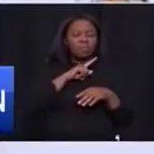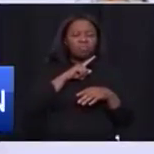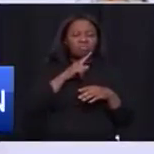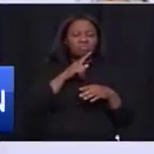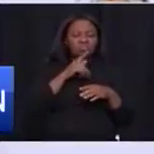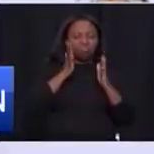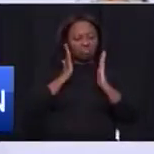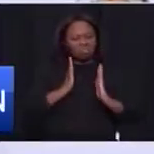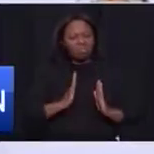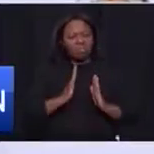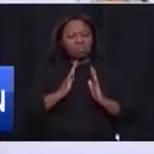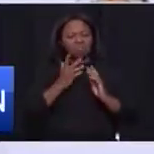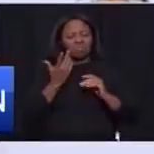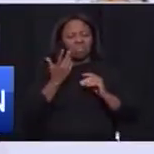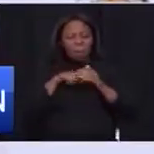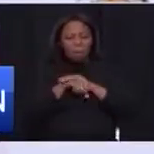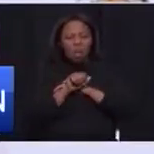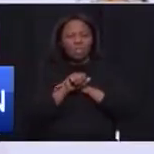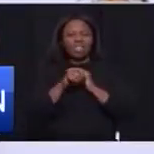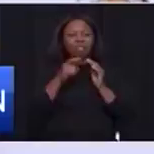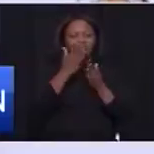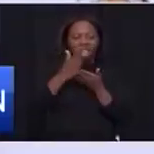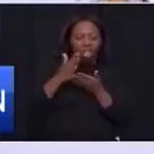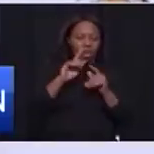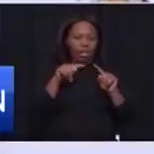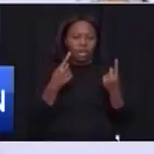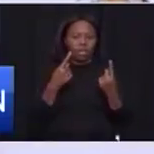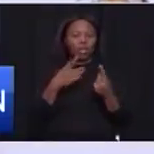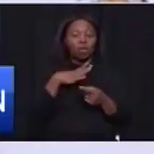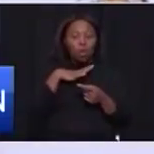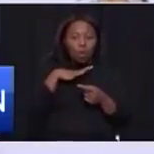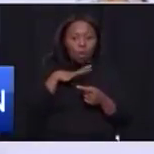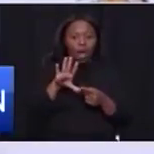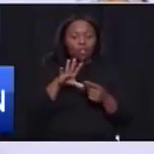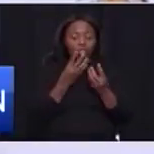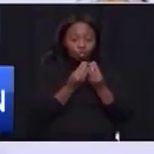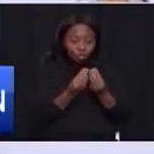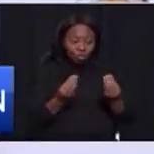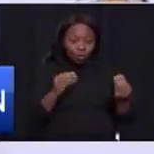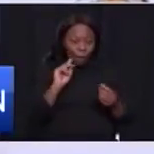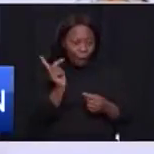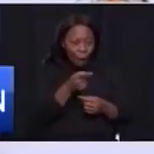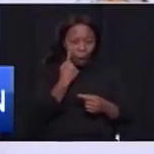We want to give opportunities to all the children of our province.